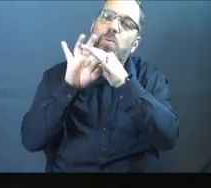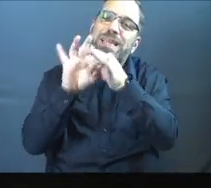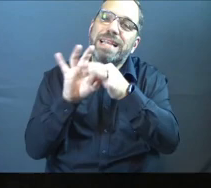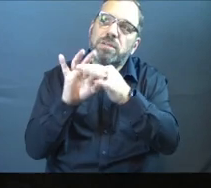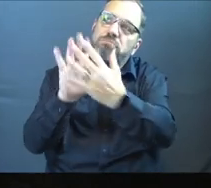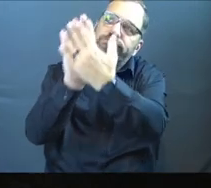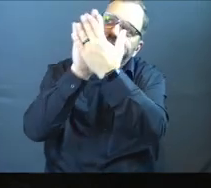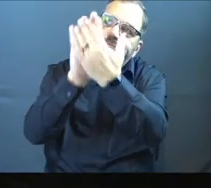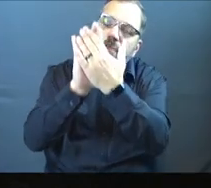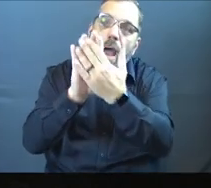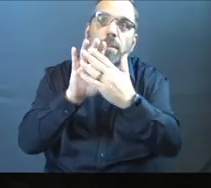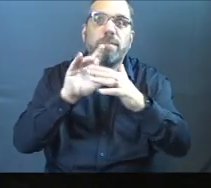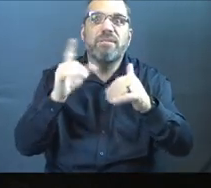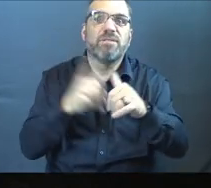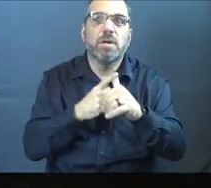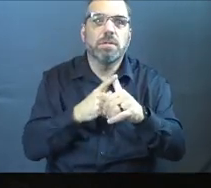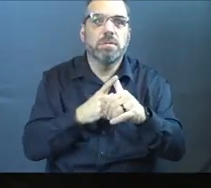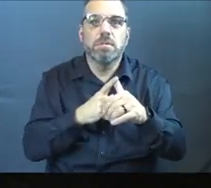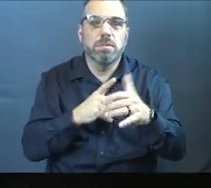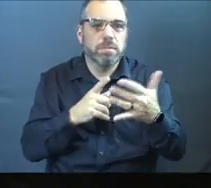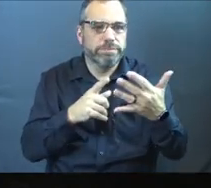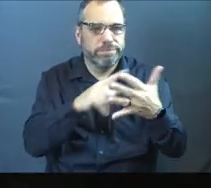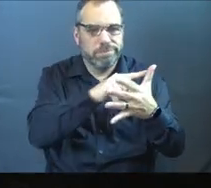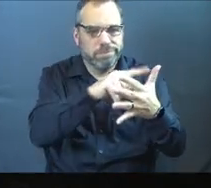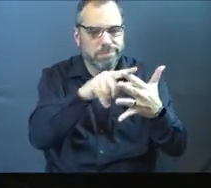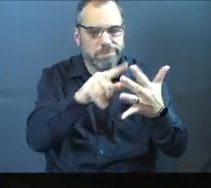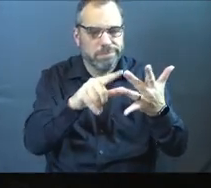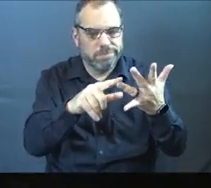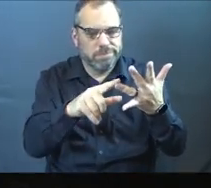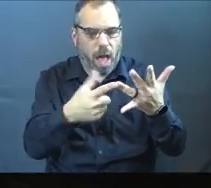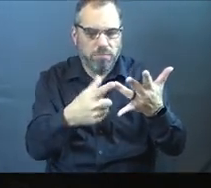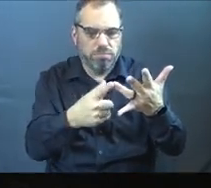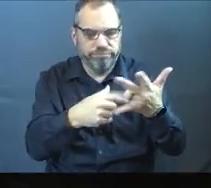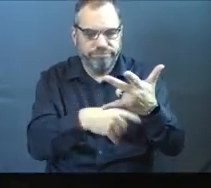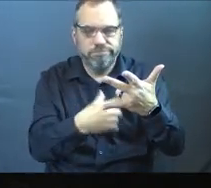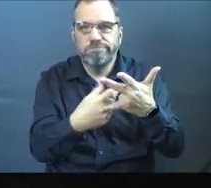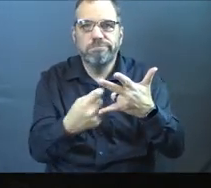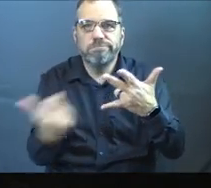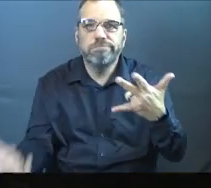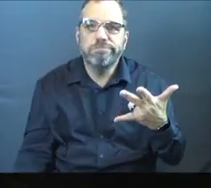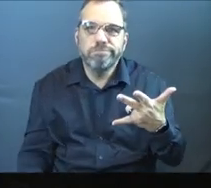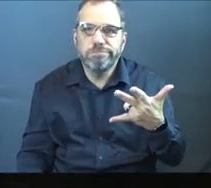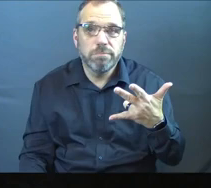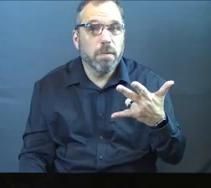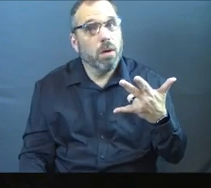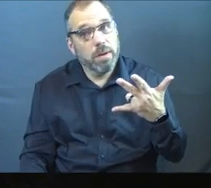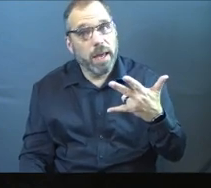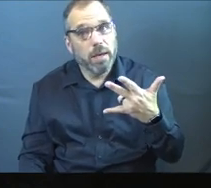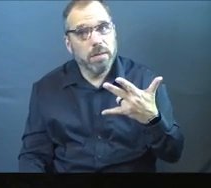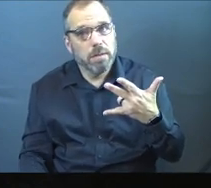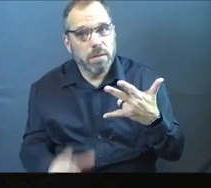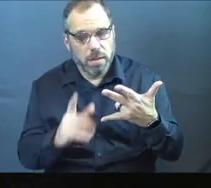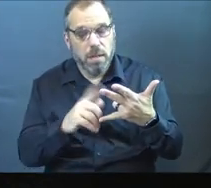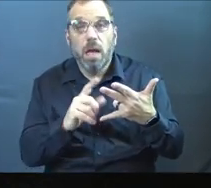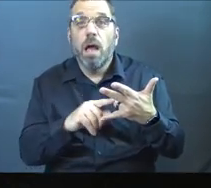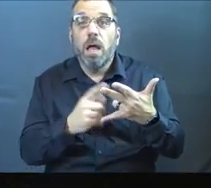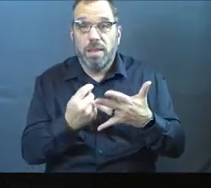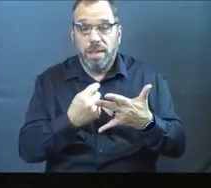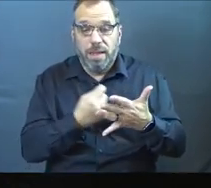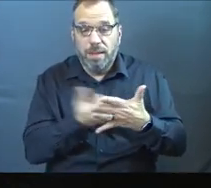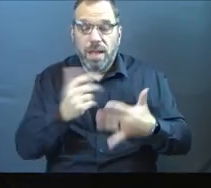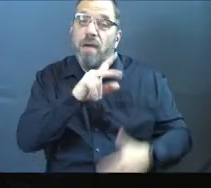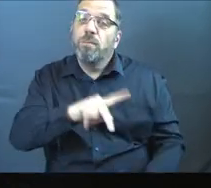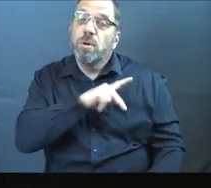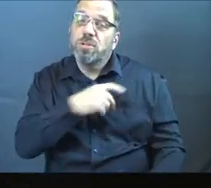with Jesus. But first, I've got to put some things to the side, right? So again, one more time, right there, the elimination